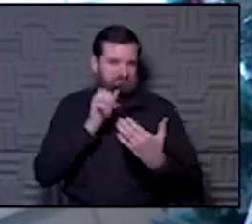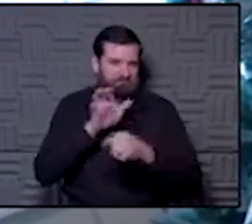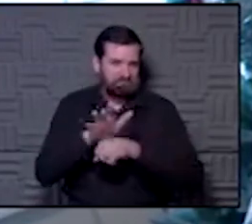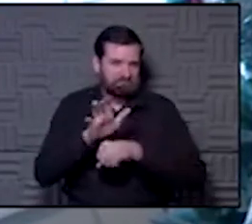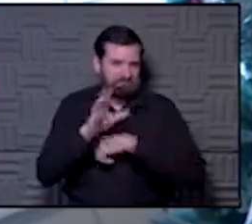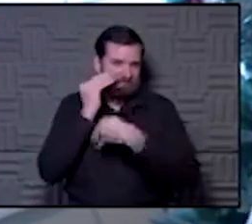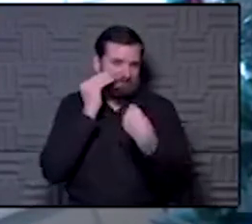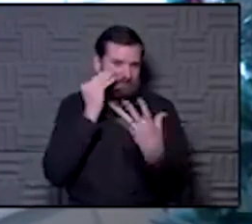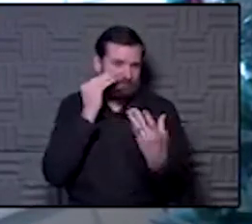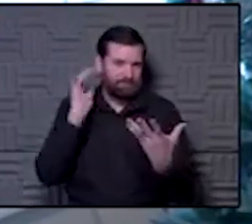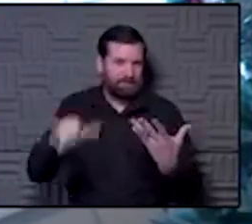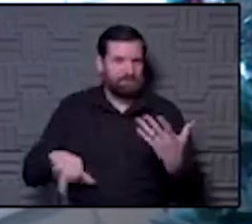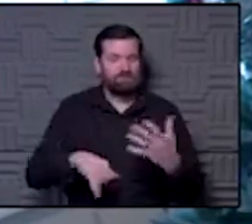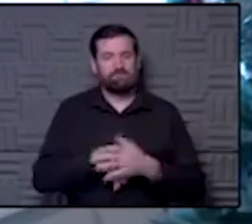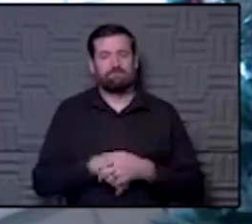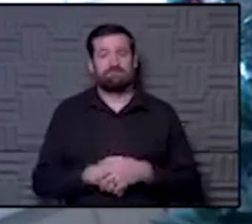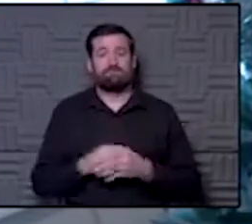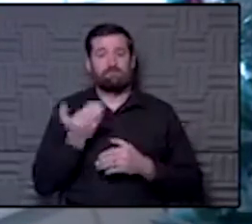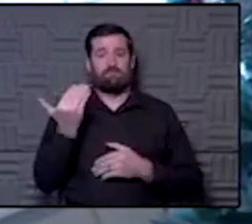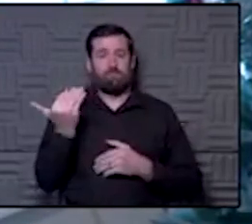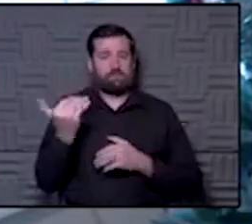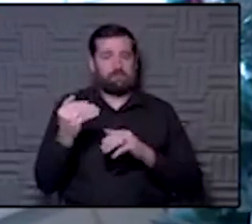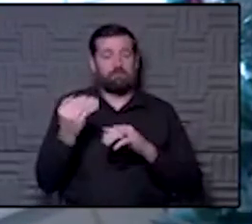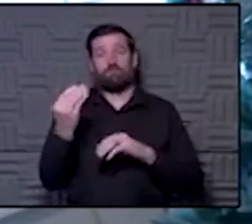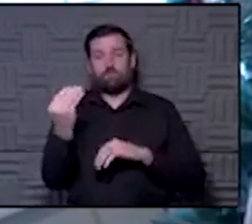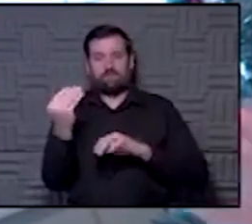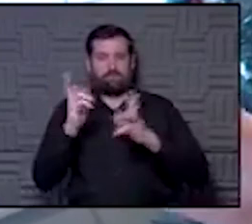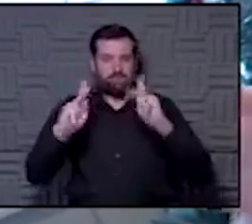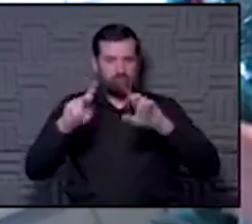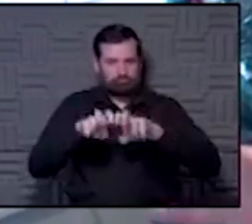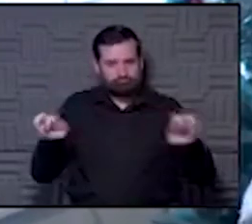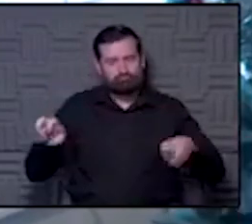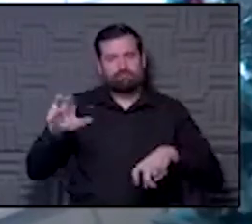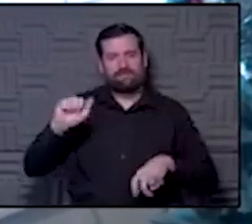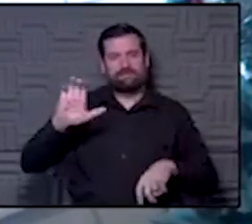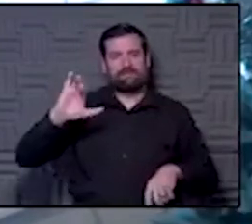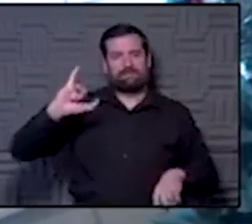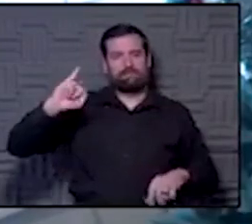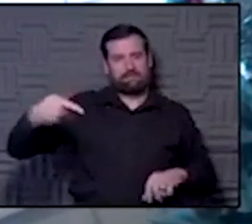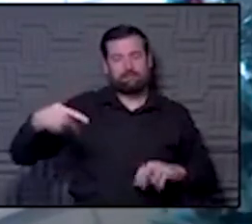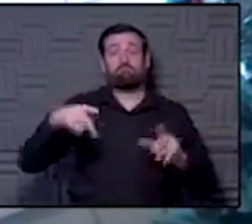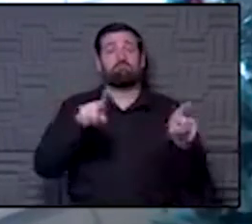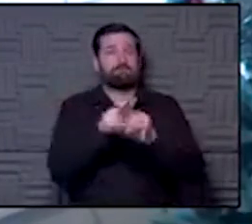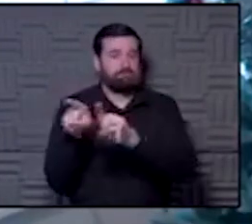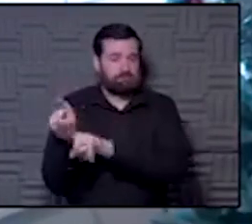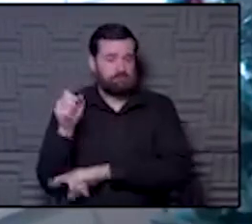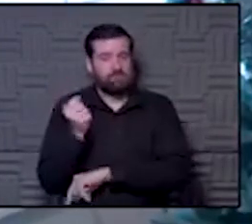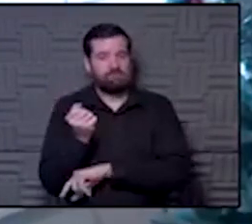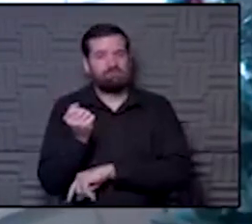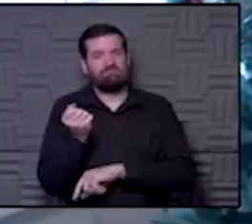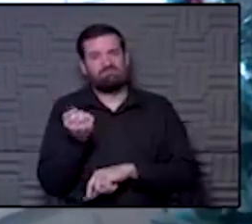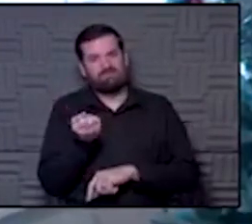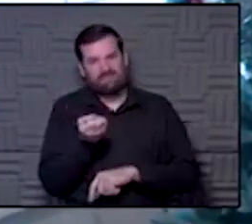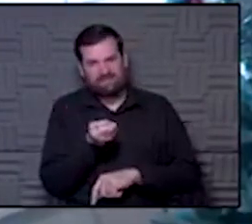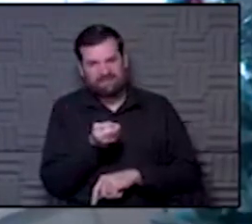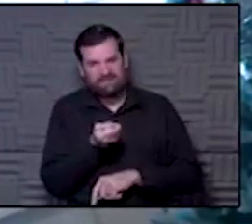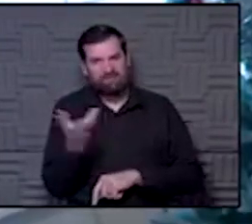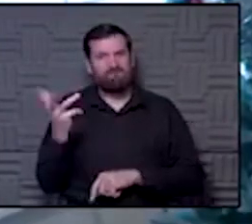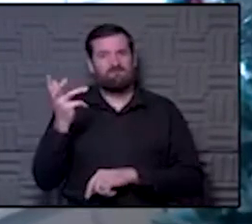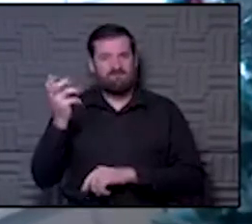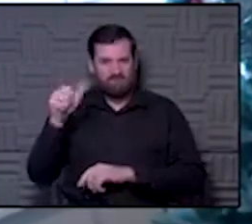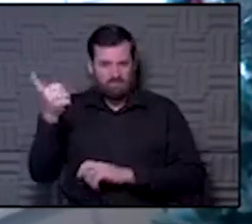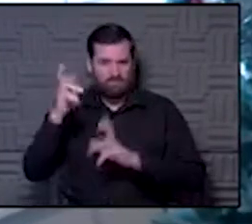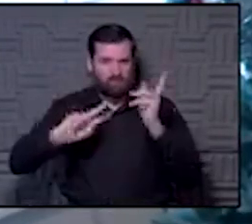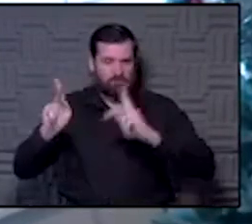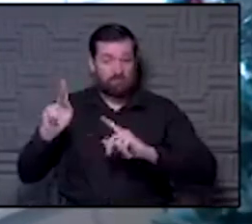You know, there are 14 of us on the ACIP and there's a lot of different backgrounds. Plus, there's a couple of dozen liaisons and this would be